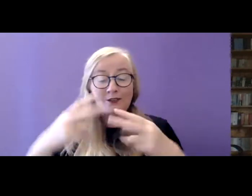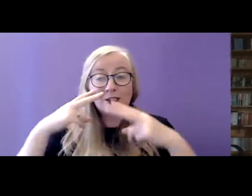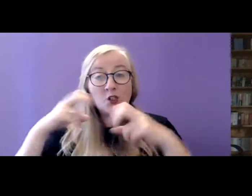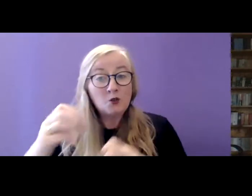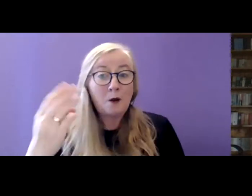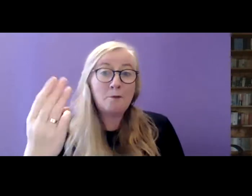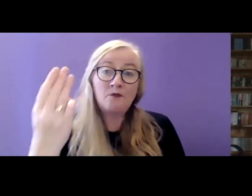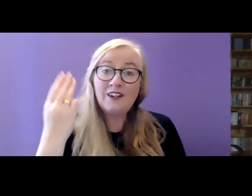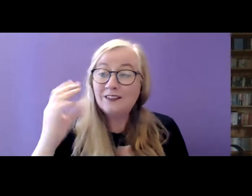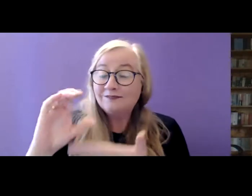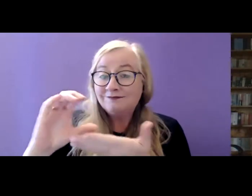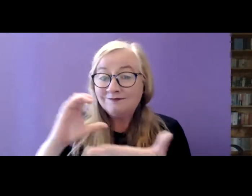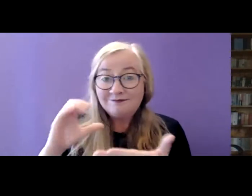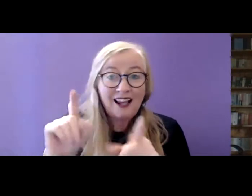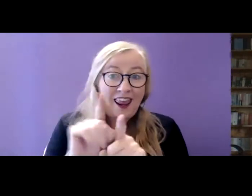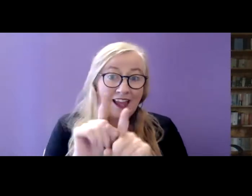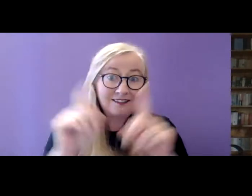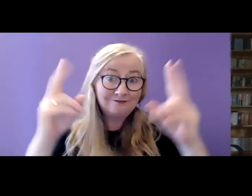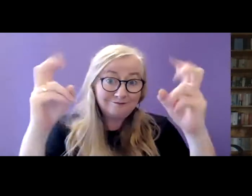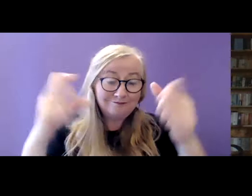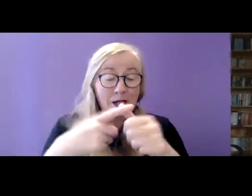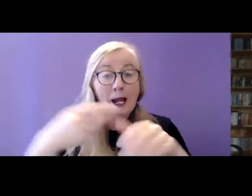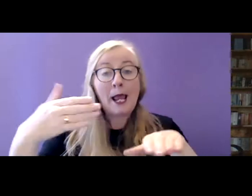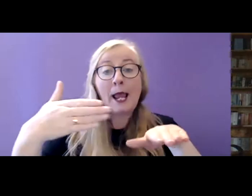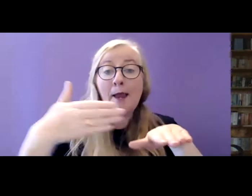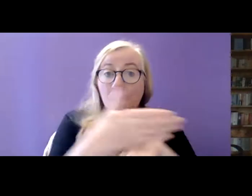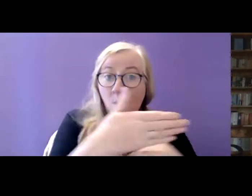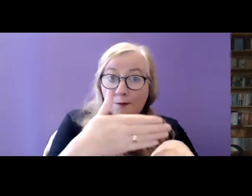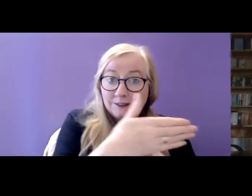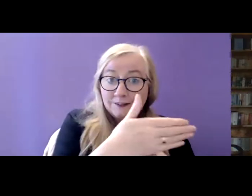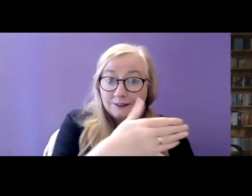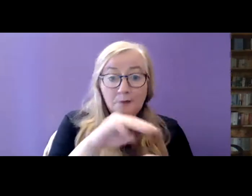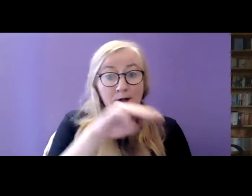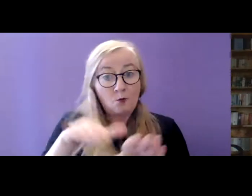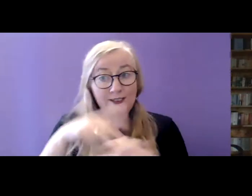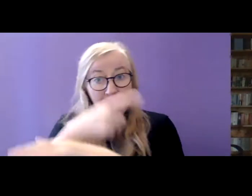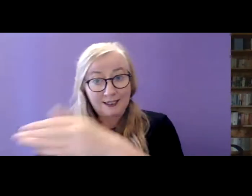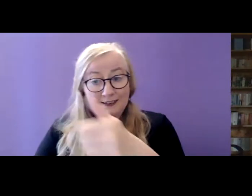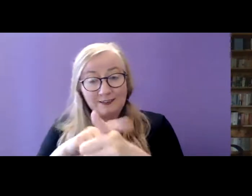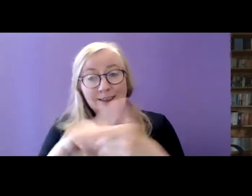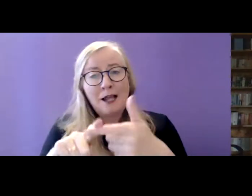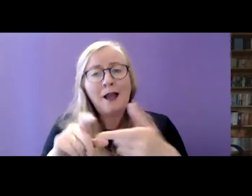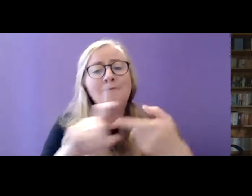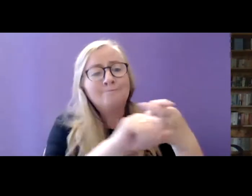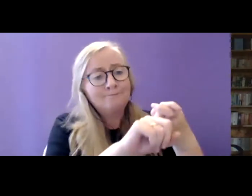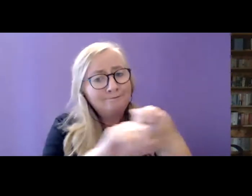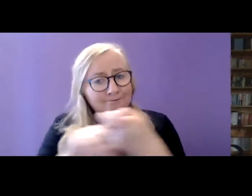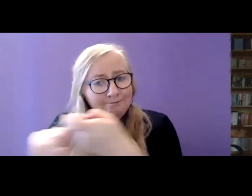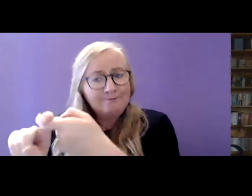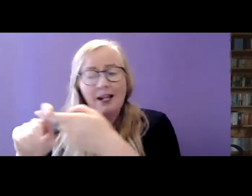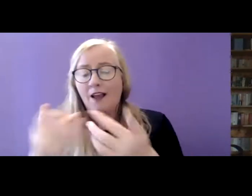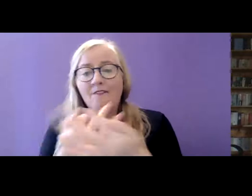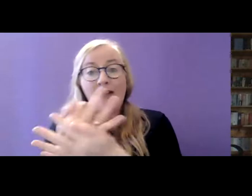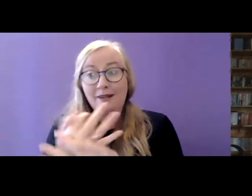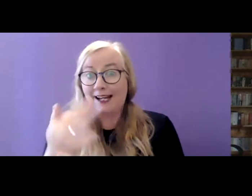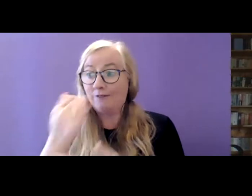schemes have funded studies on topics such as employment of people with disabilities or sustaining and supporting families where there is